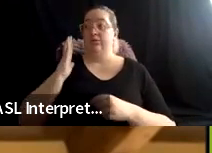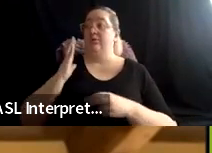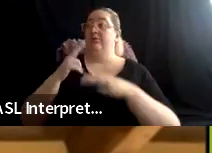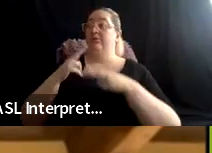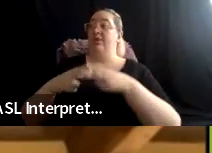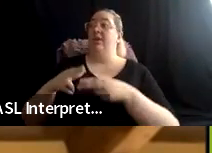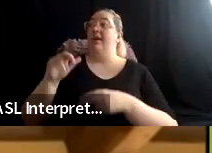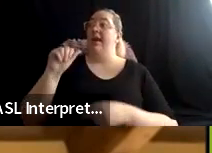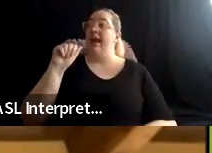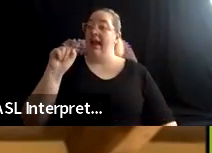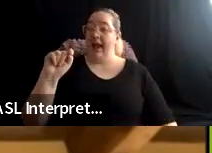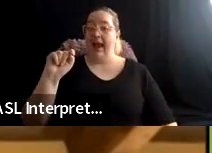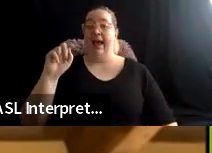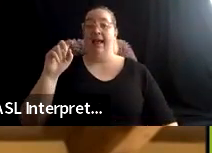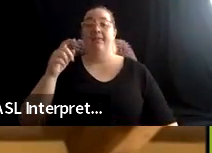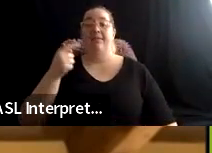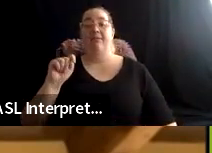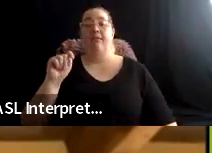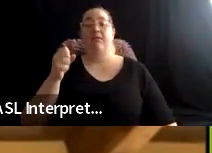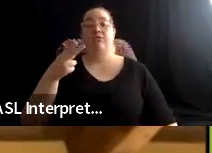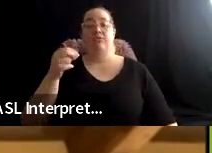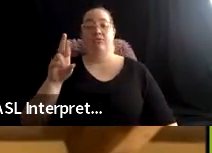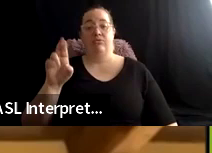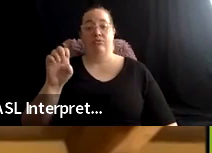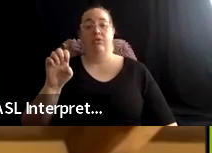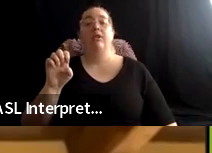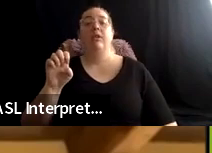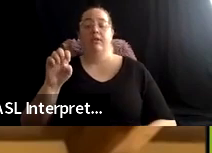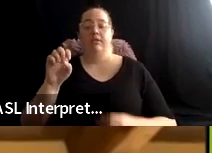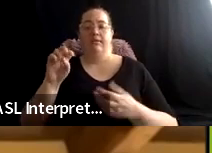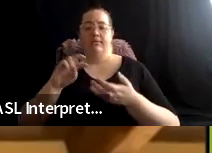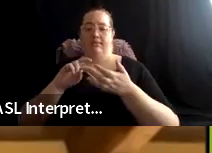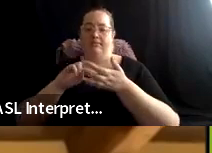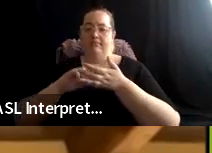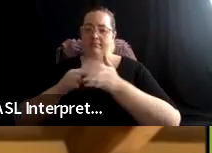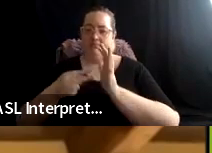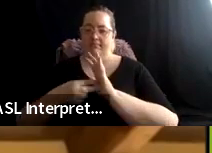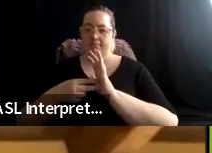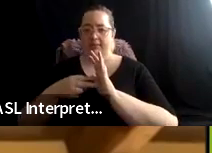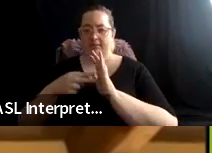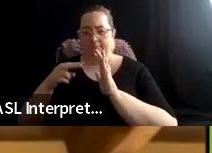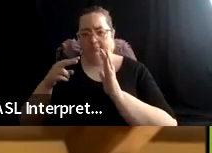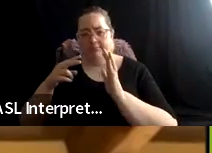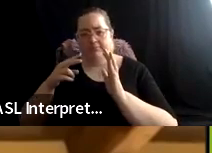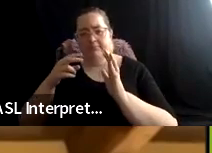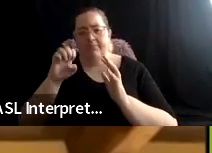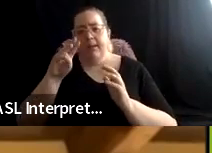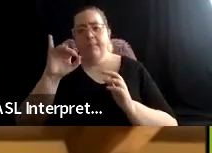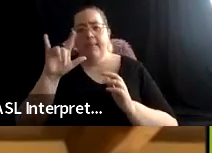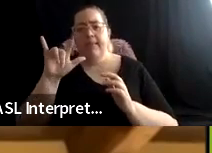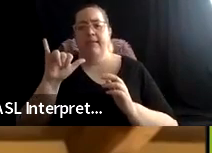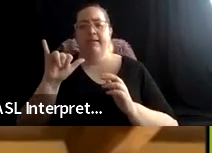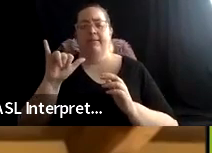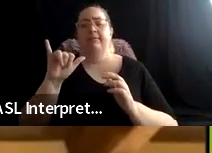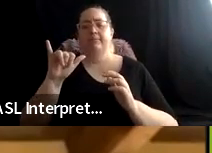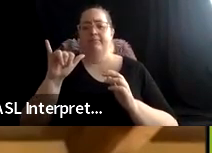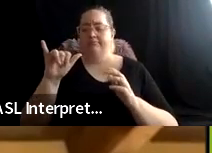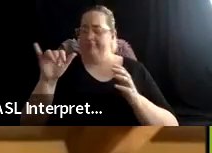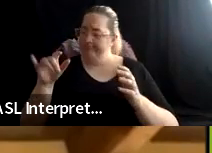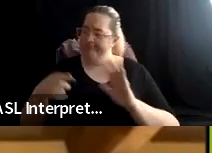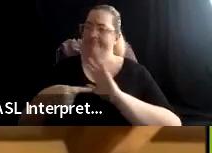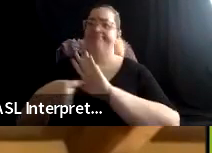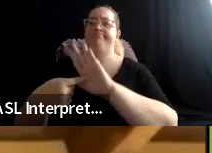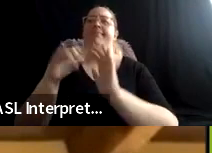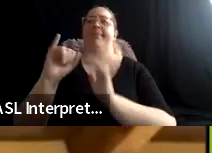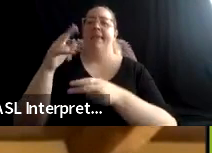shore to Homer, and she lifted up that name and, um, it became a question and something that we, um, really